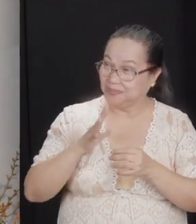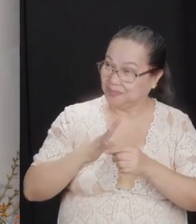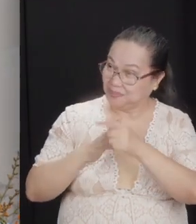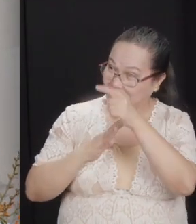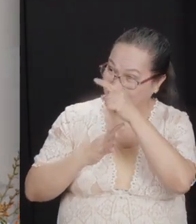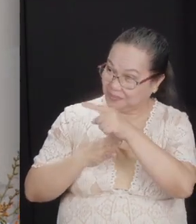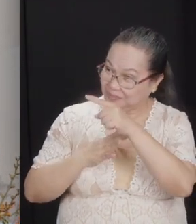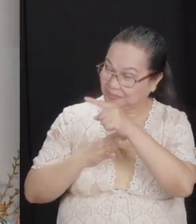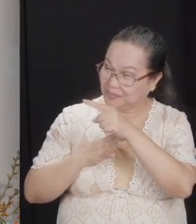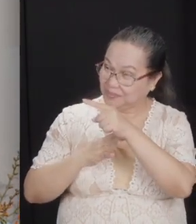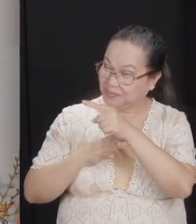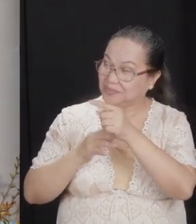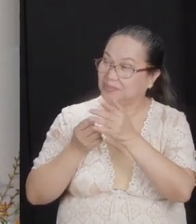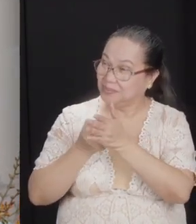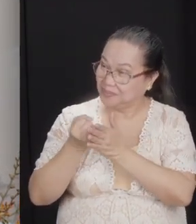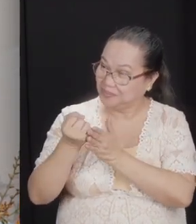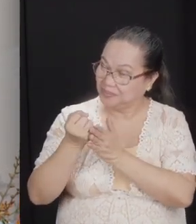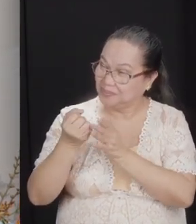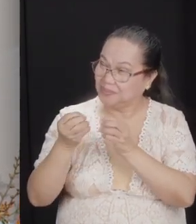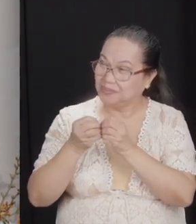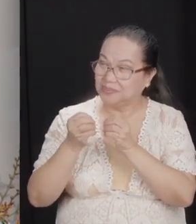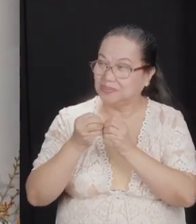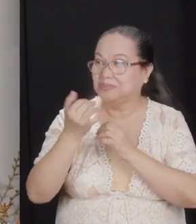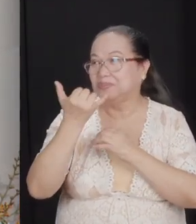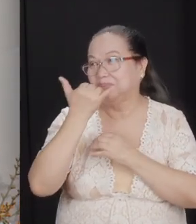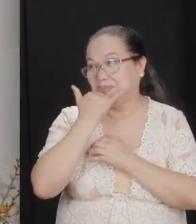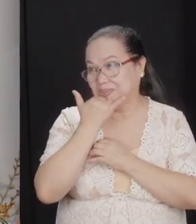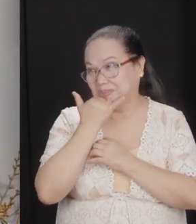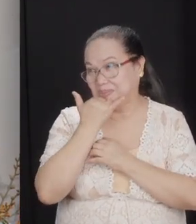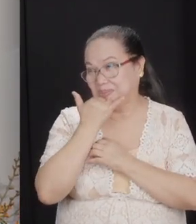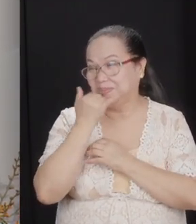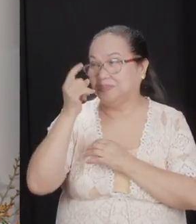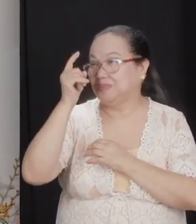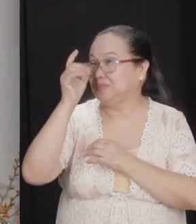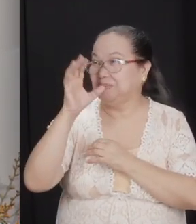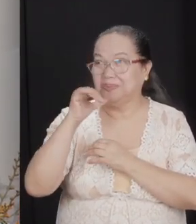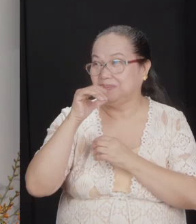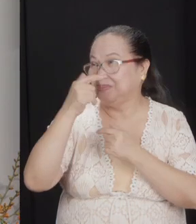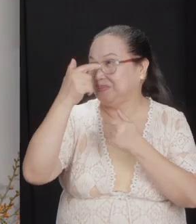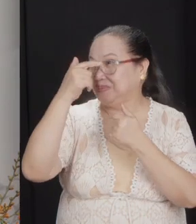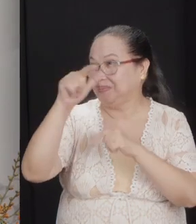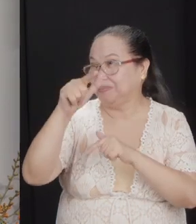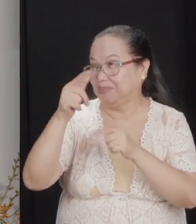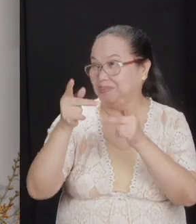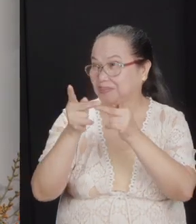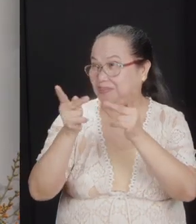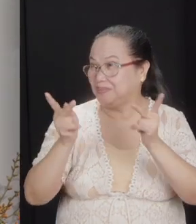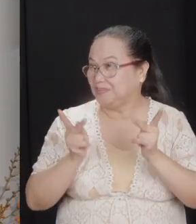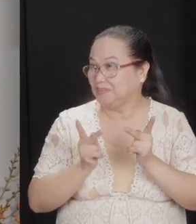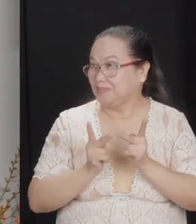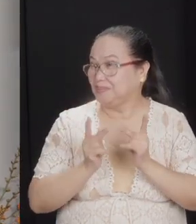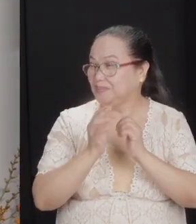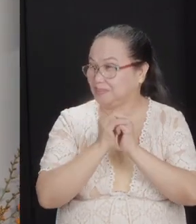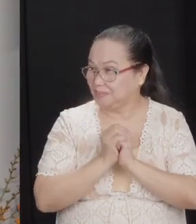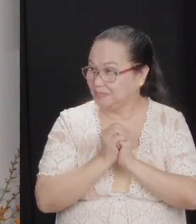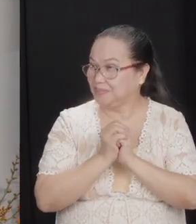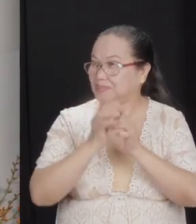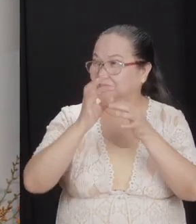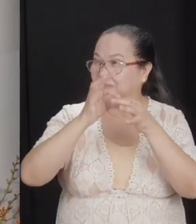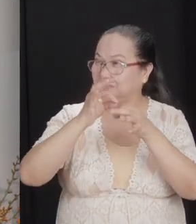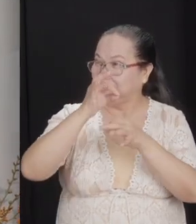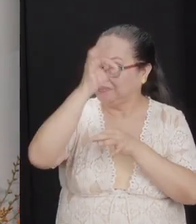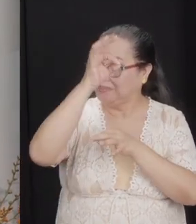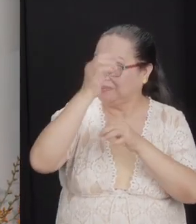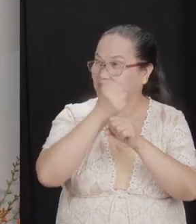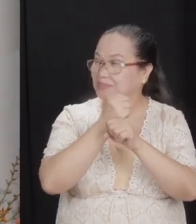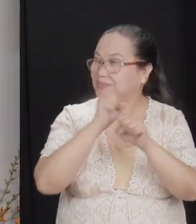Samaritans are sincere, but they're sincerely wrong. God is not limited to places. He is worshiped in spirit from a